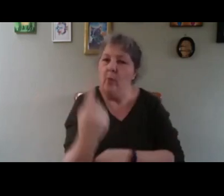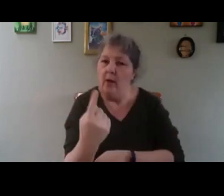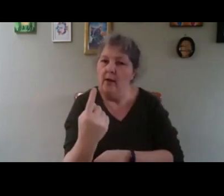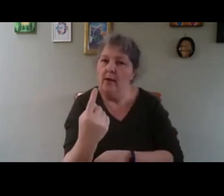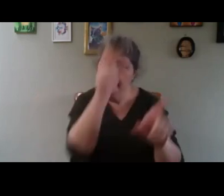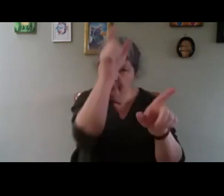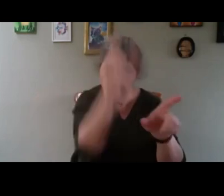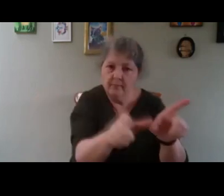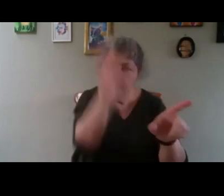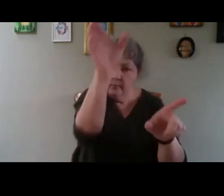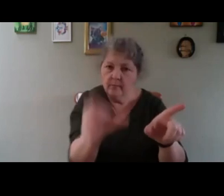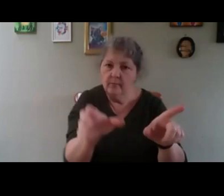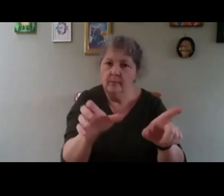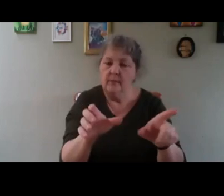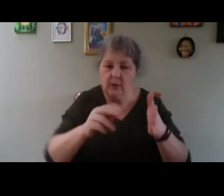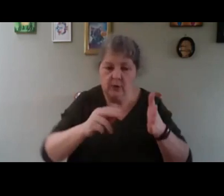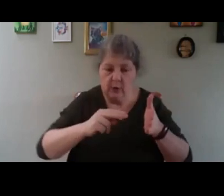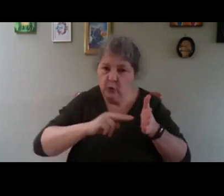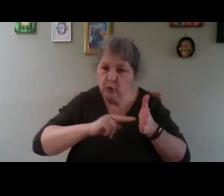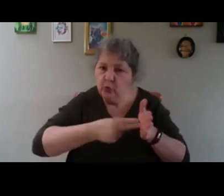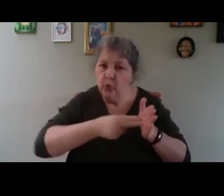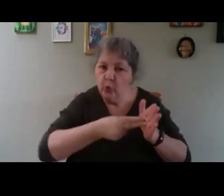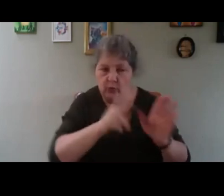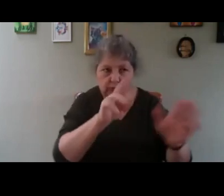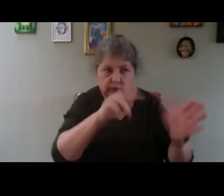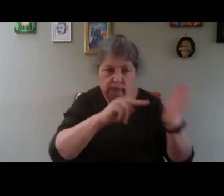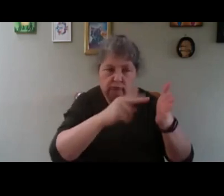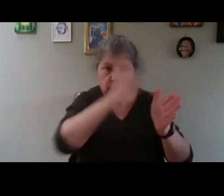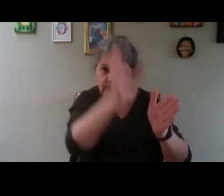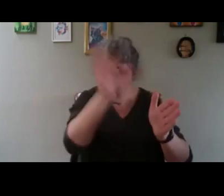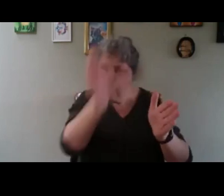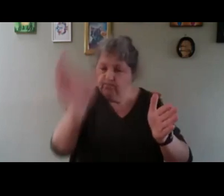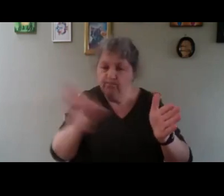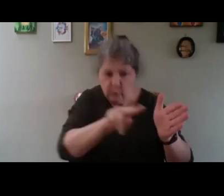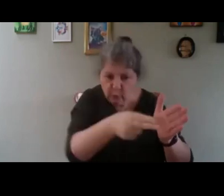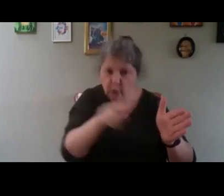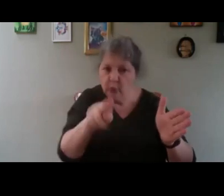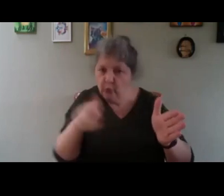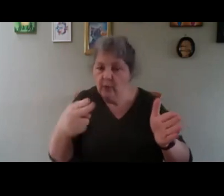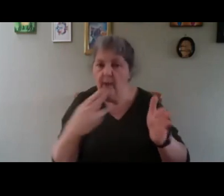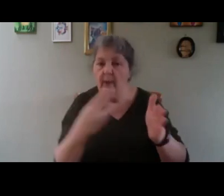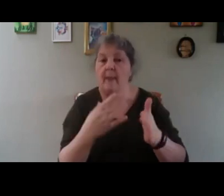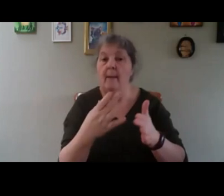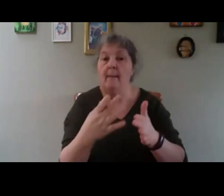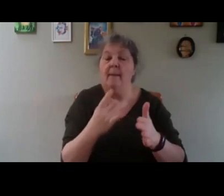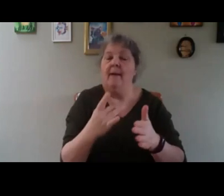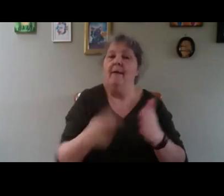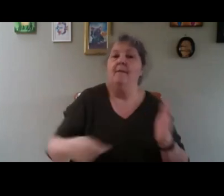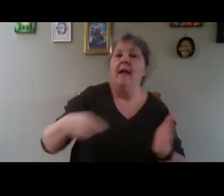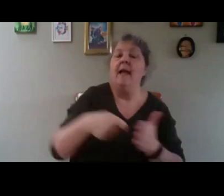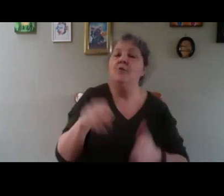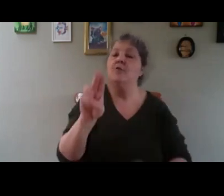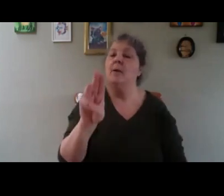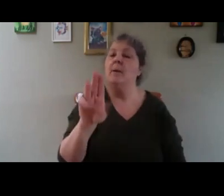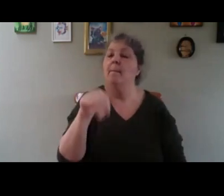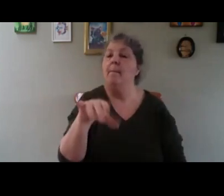so screwed onto planks, scaffold, and at the back I have an extra plank, and I